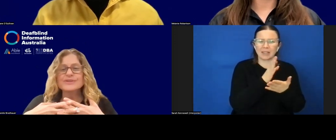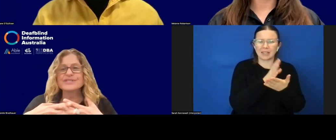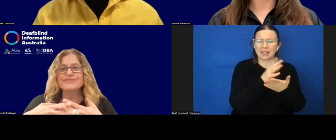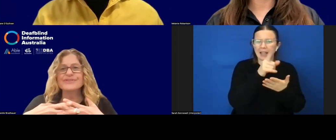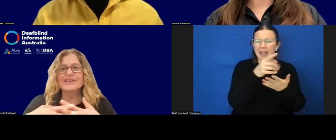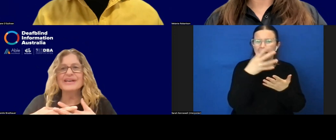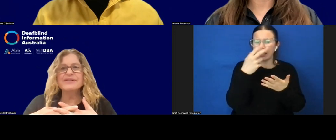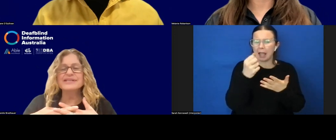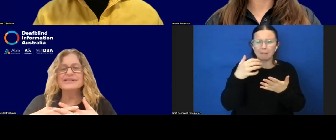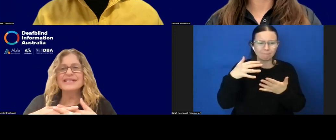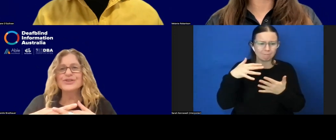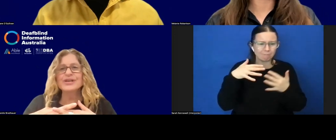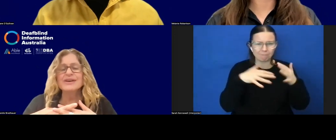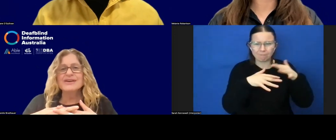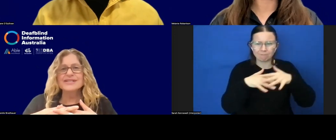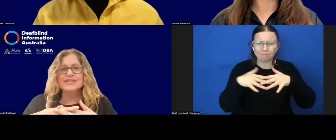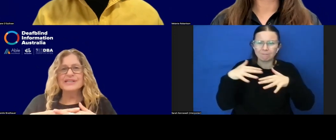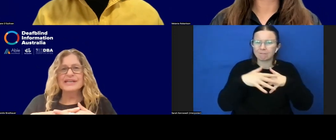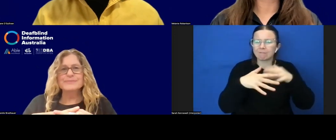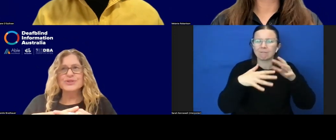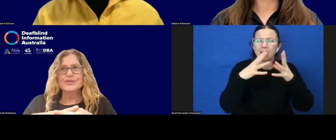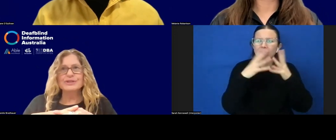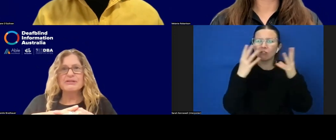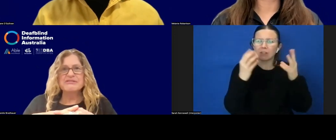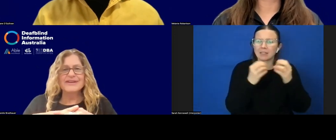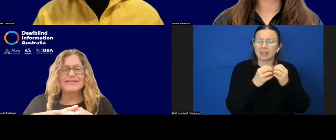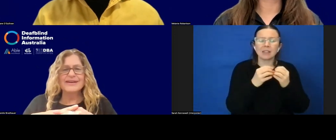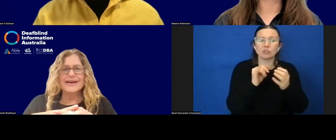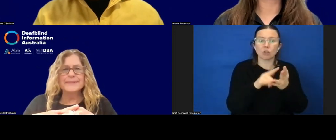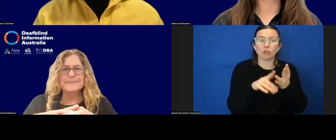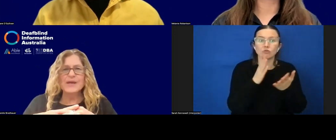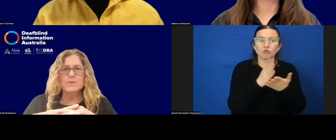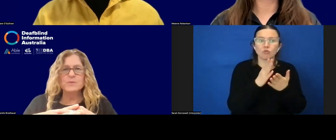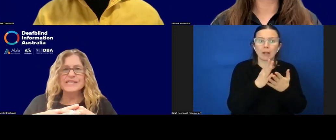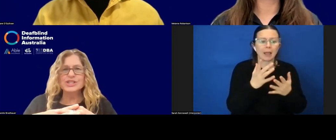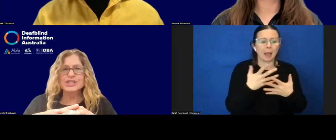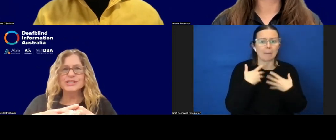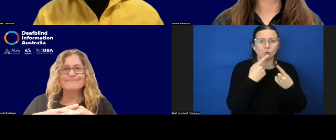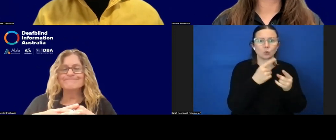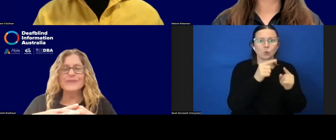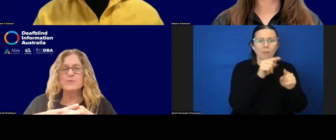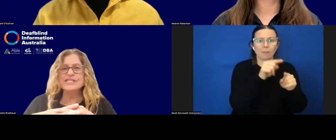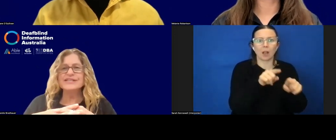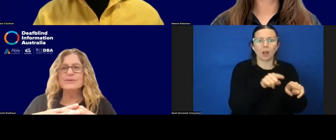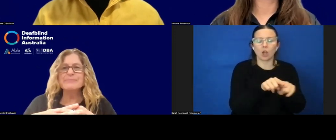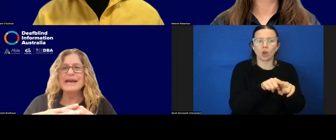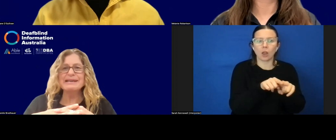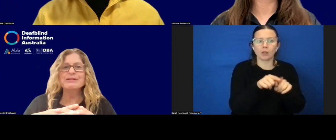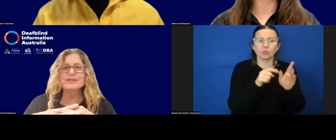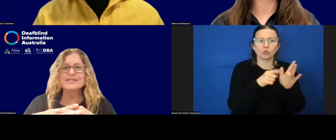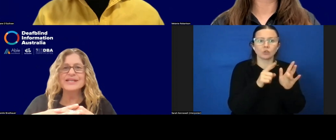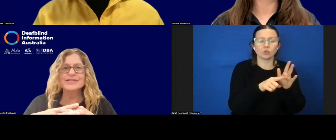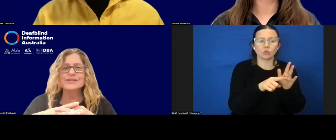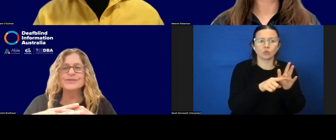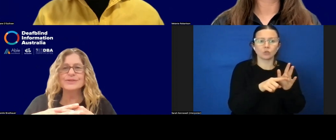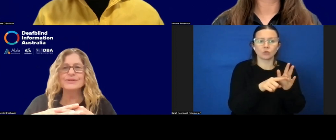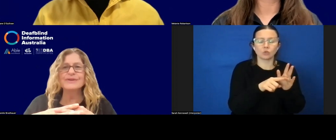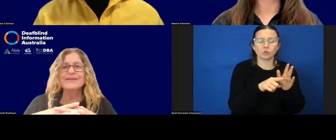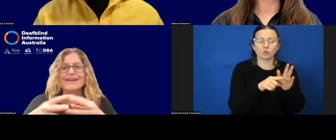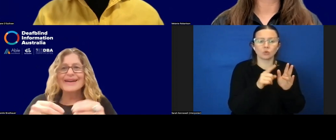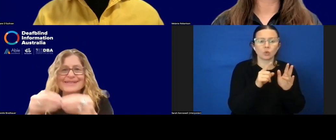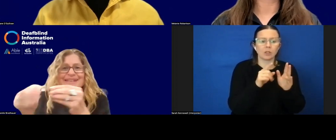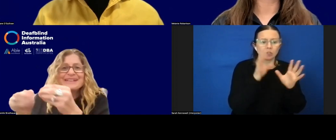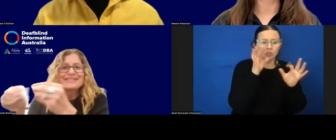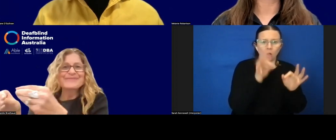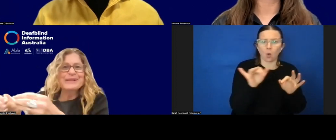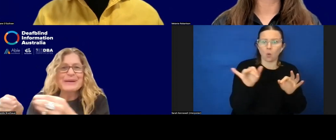has all those different areas, and it's really up to the learner, which they'll be paying close attention to.